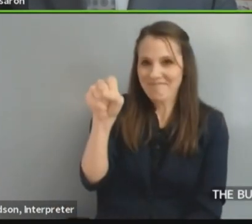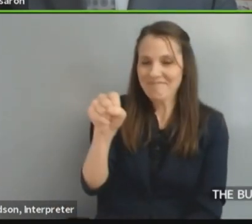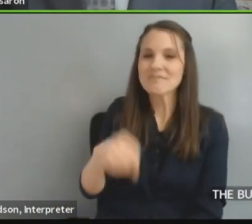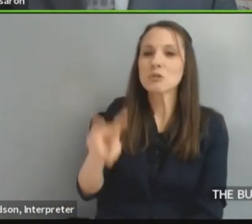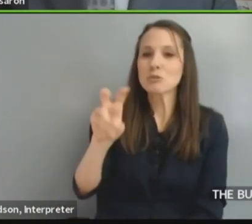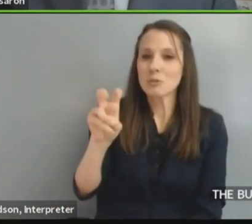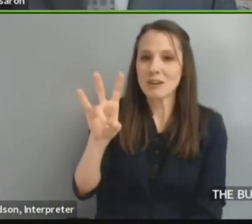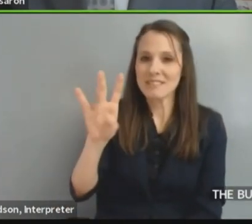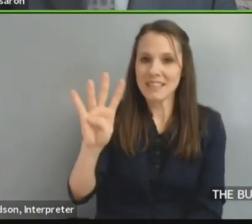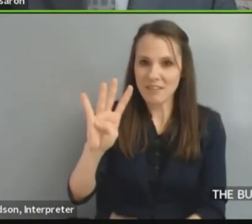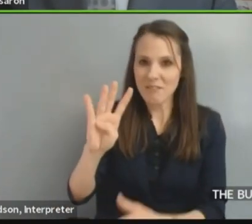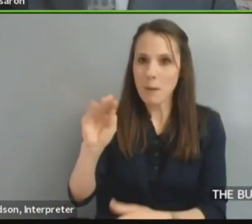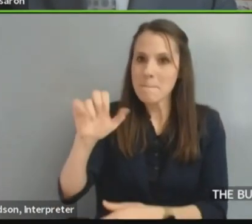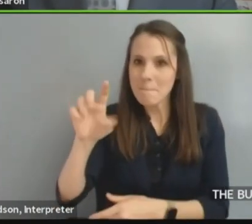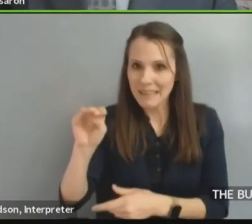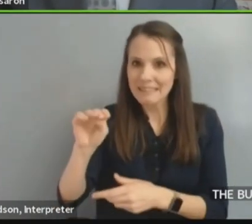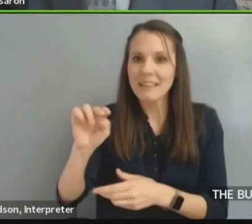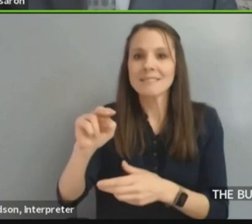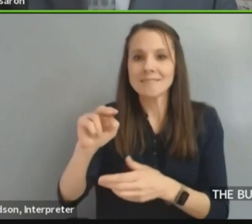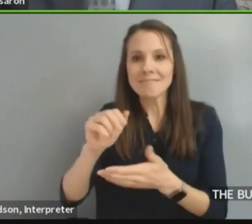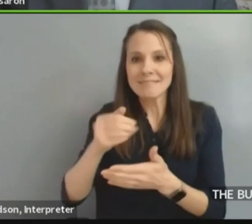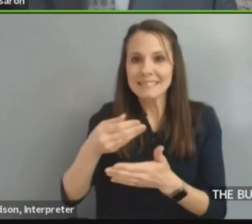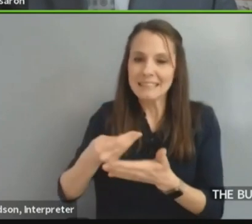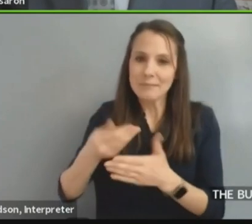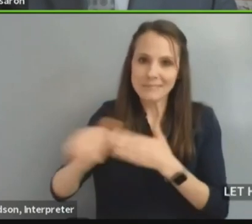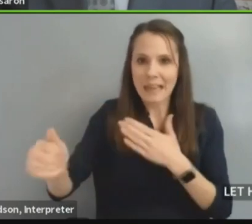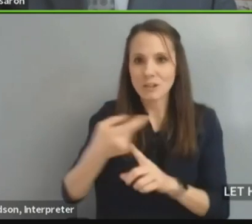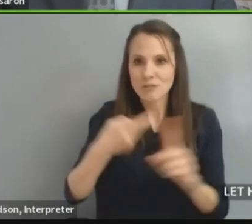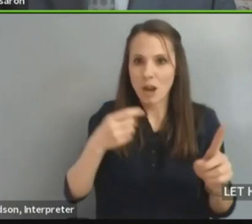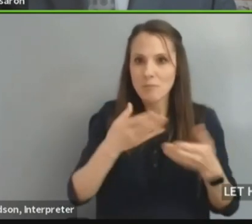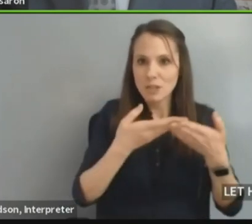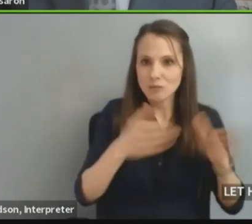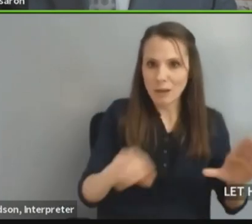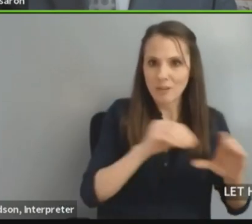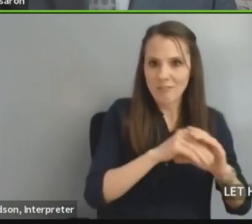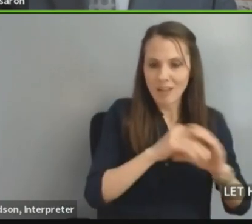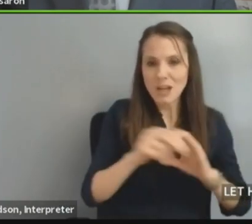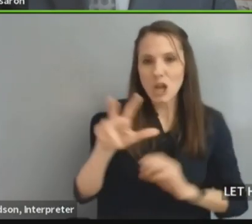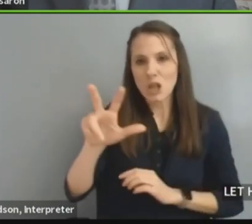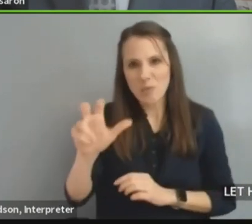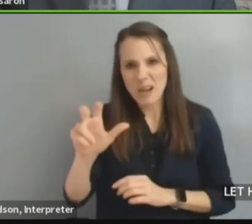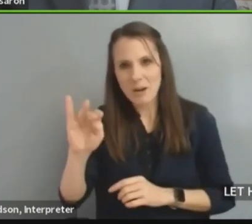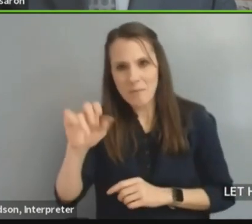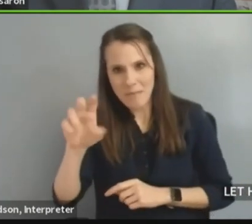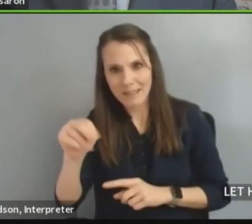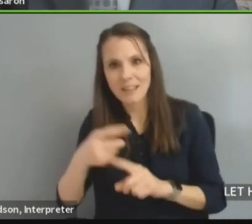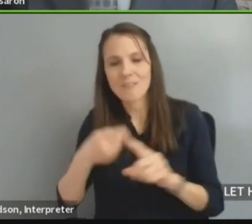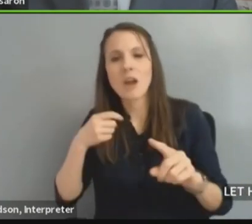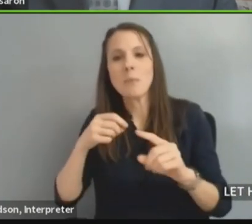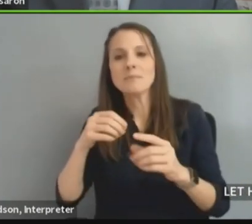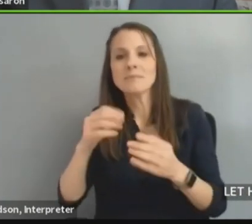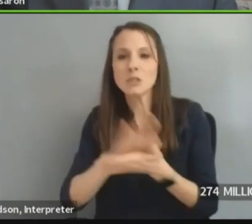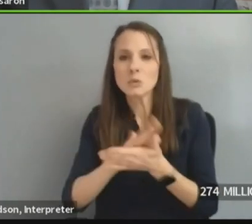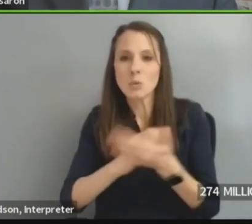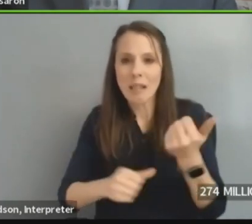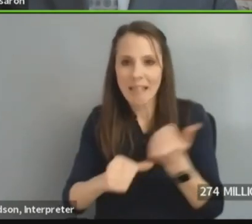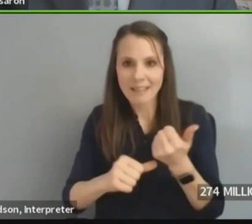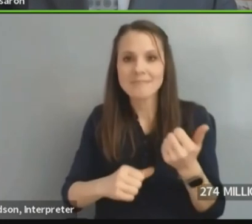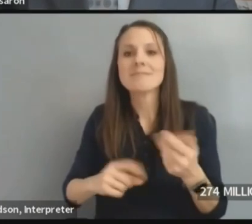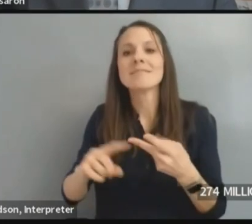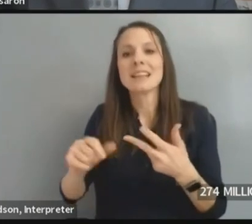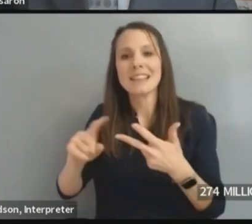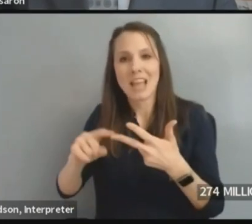$274 million of it from the general fund and $300 million from the school aid fund. The balance is from federal funding. Okay.